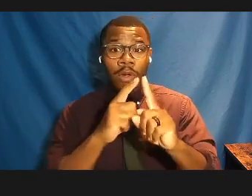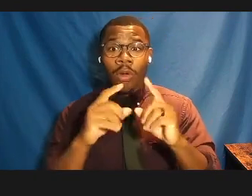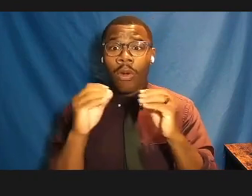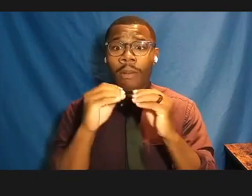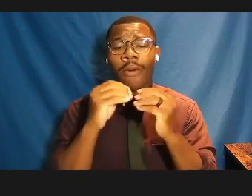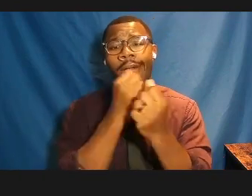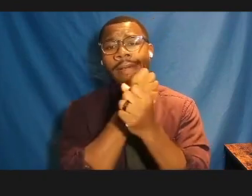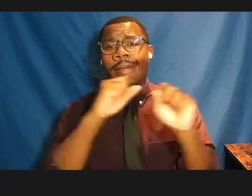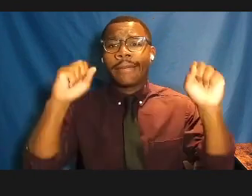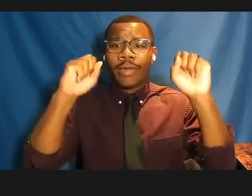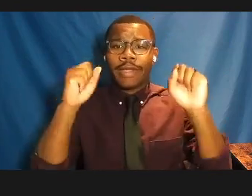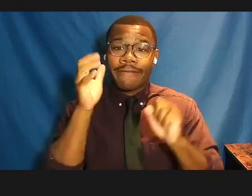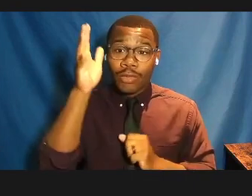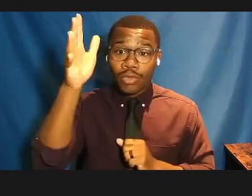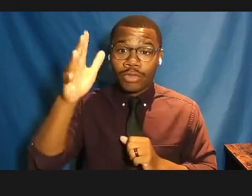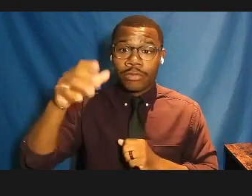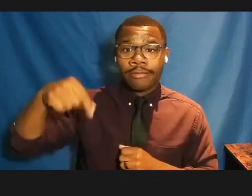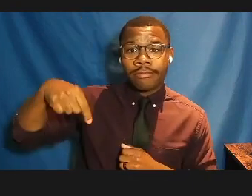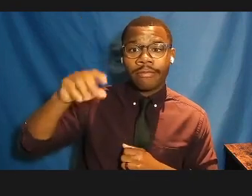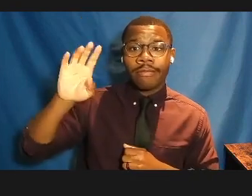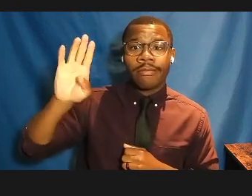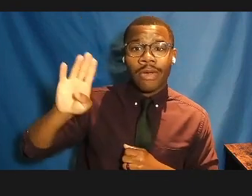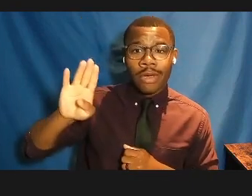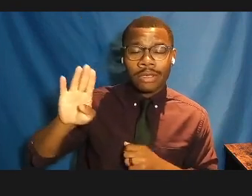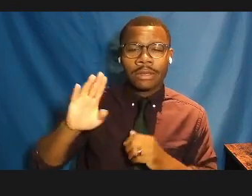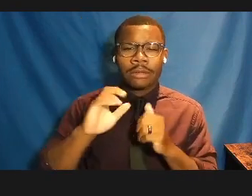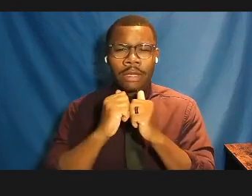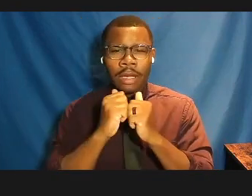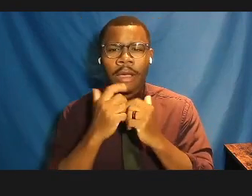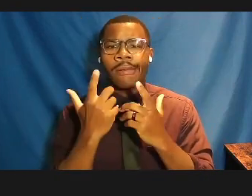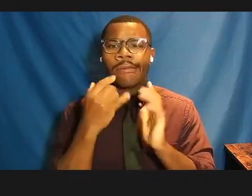through the shared experience of art and public dialogue.